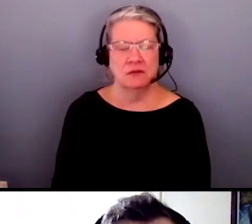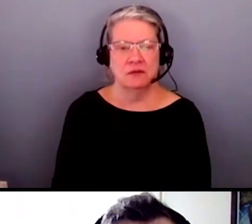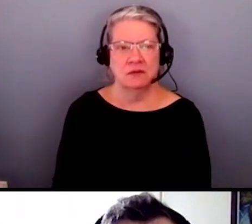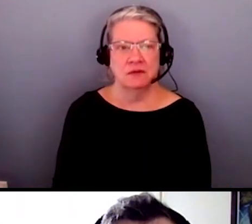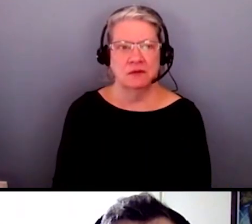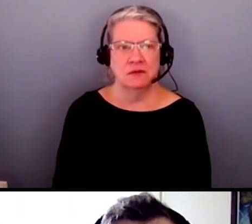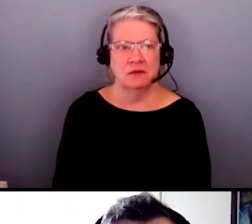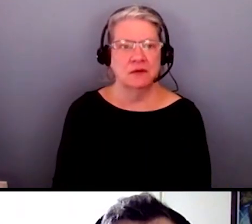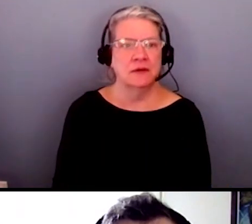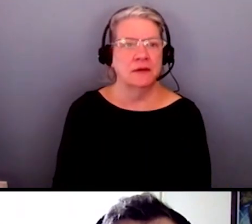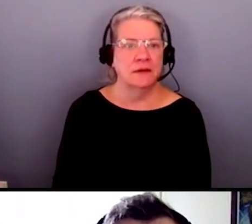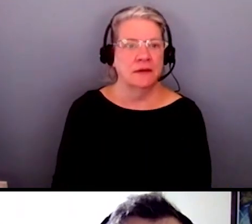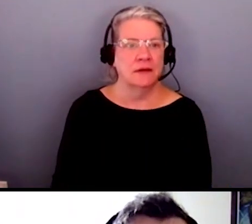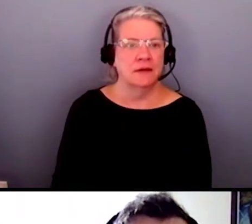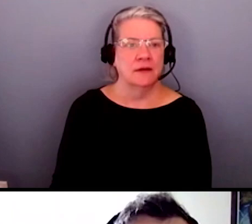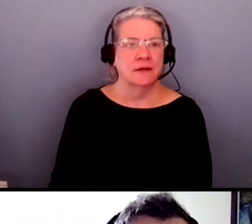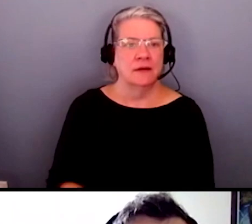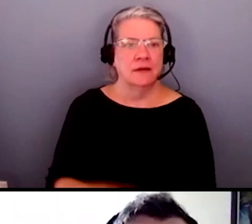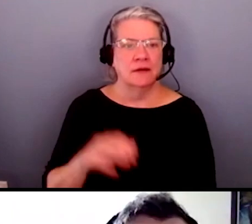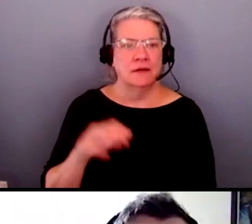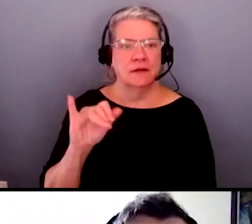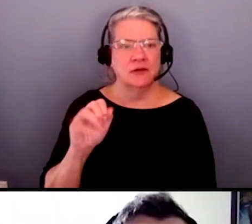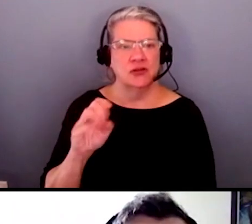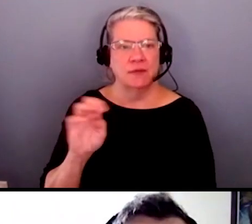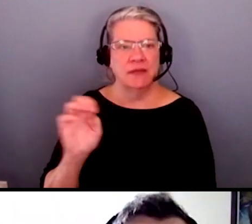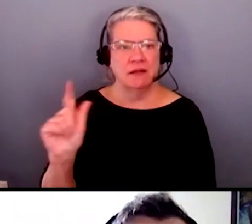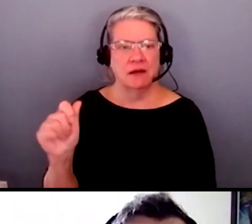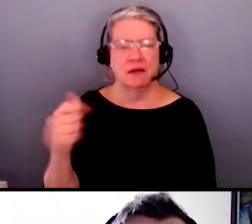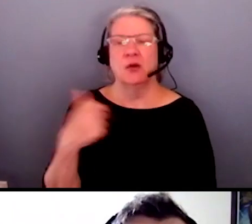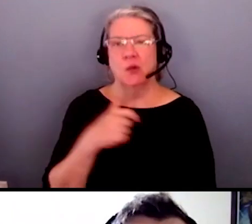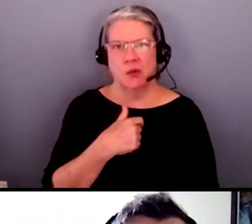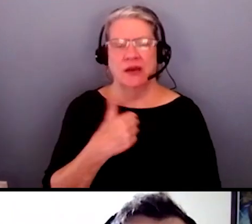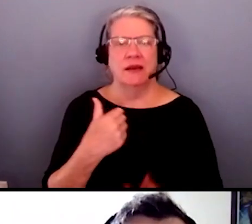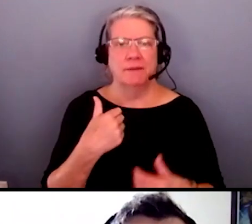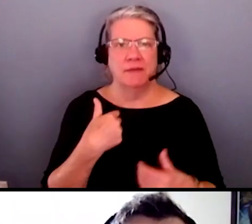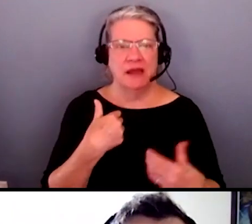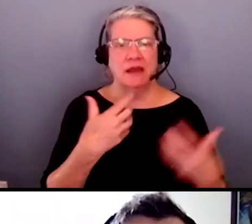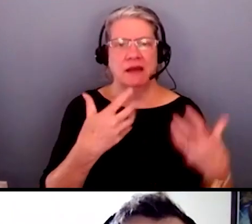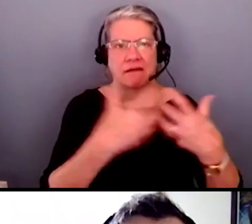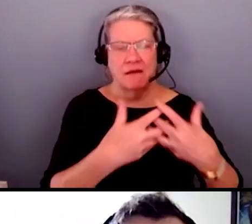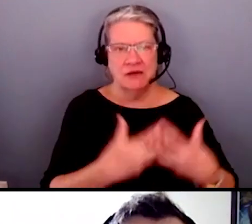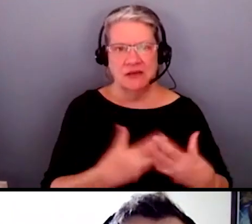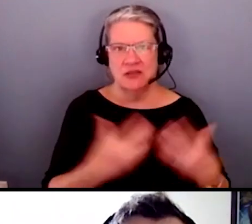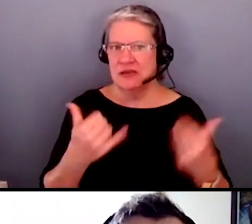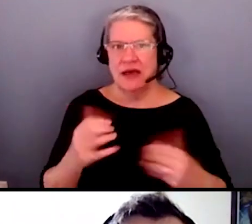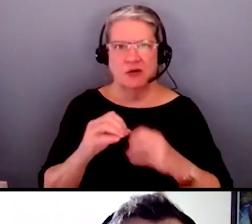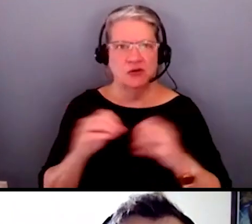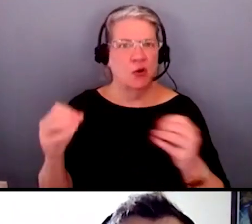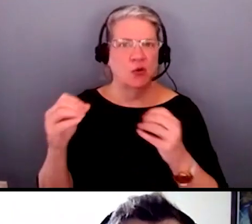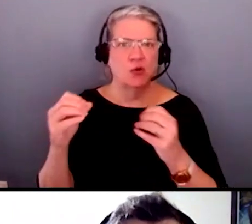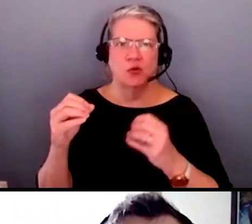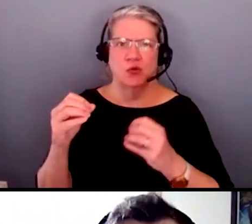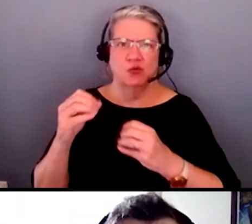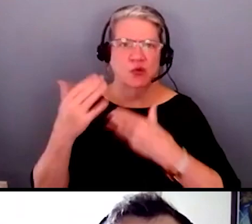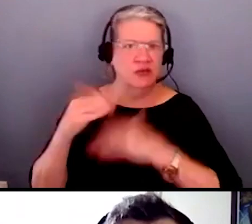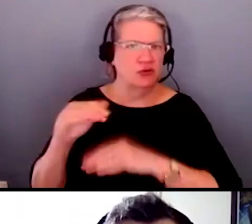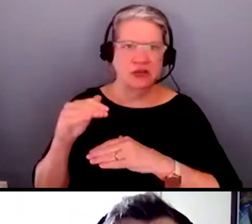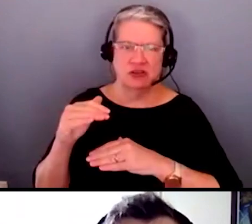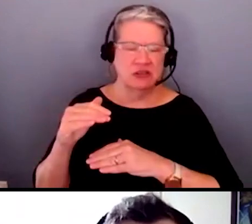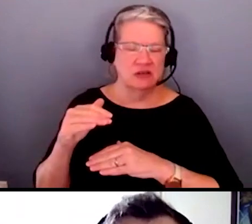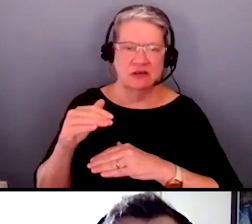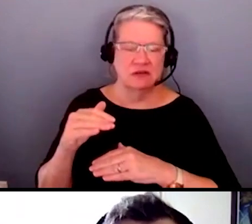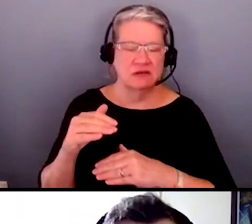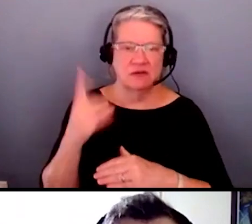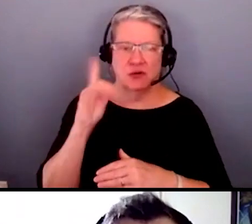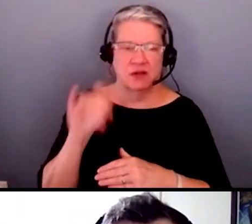We, we did make accommodations right now. We don't have any restrictions in terms of, and, and that, but I,